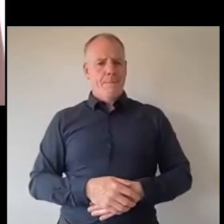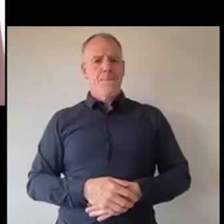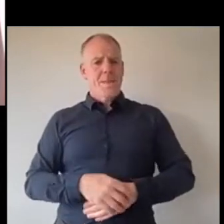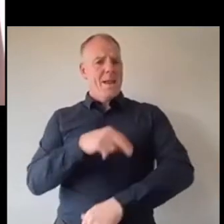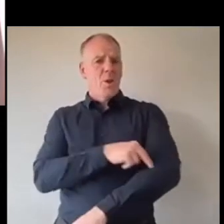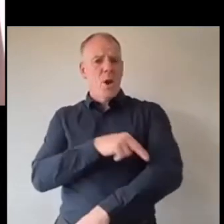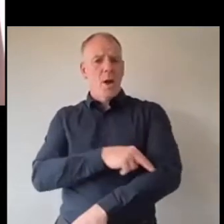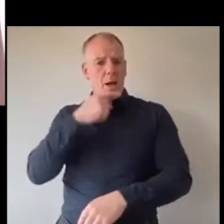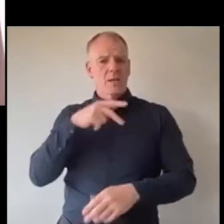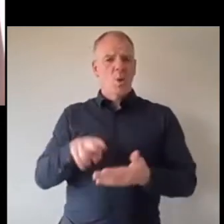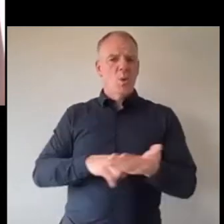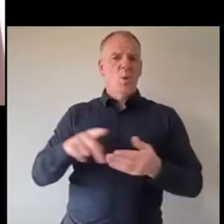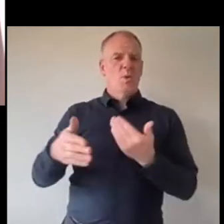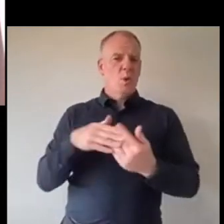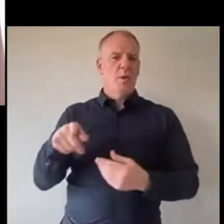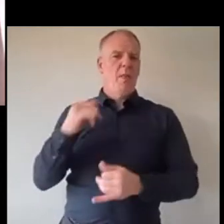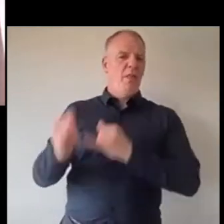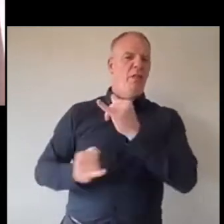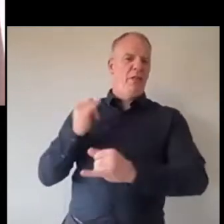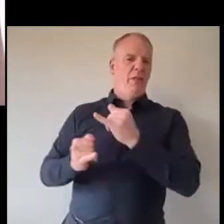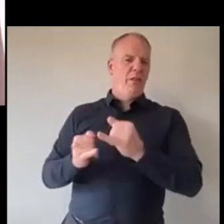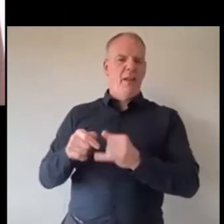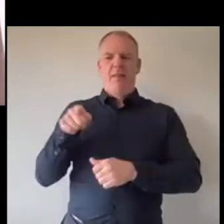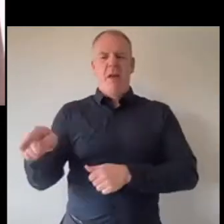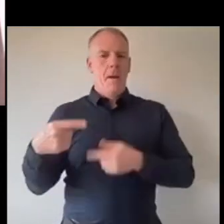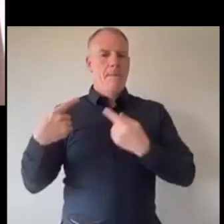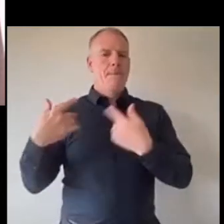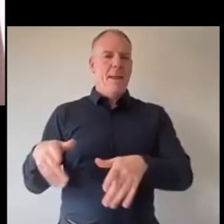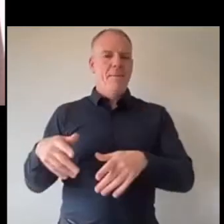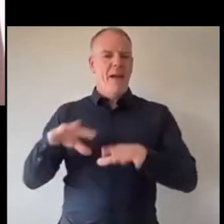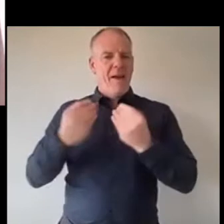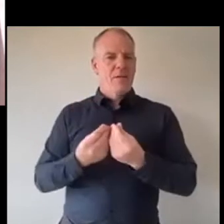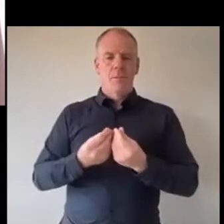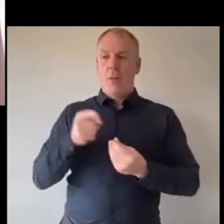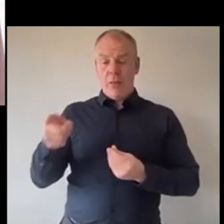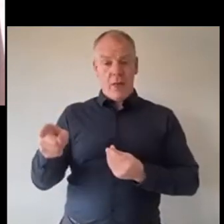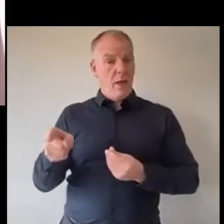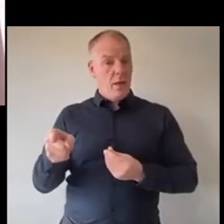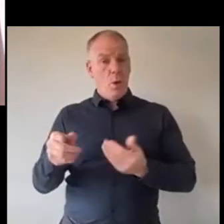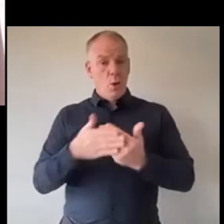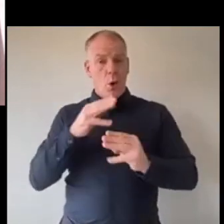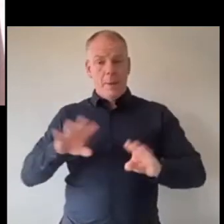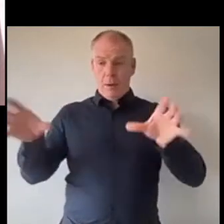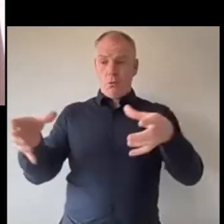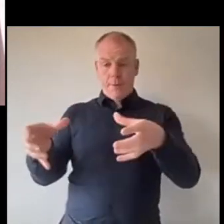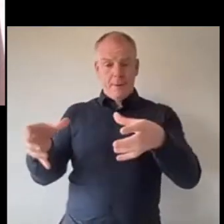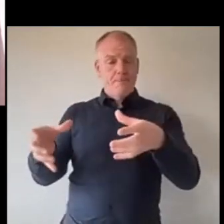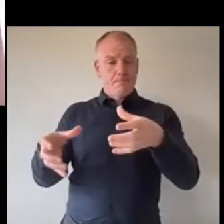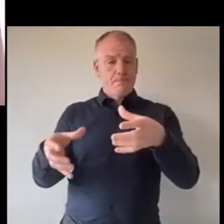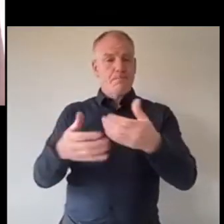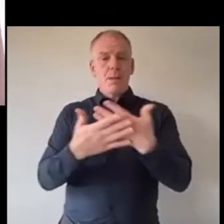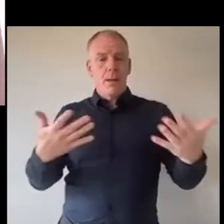a scapegoat because they're like you know I think they've shown an outrageous level of resolve and also